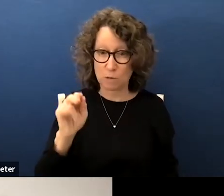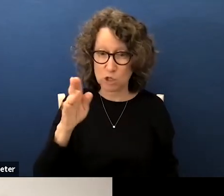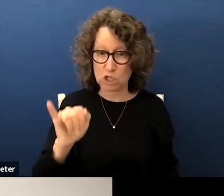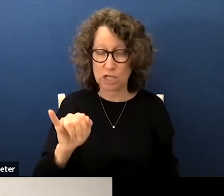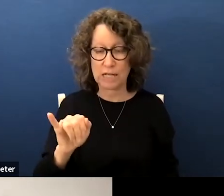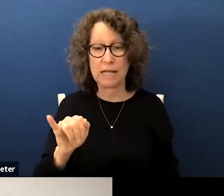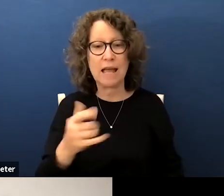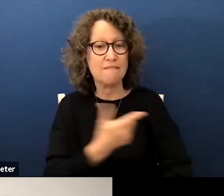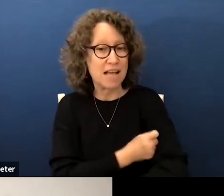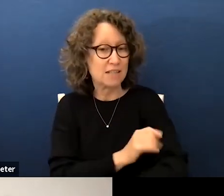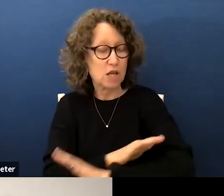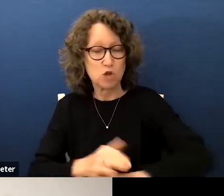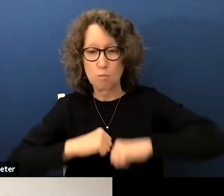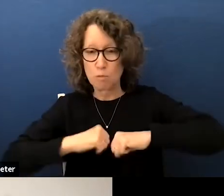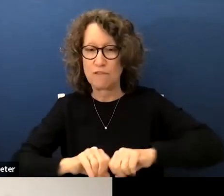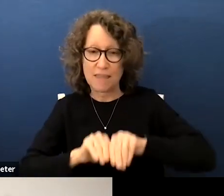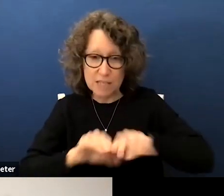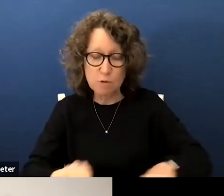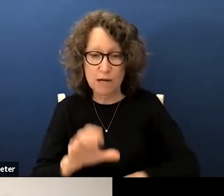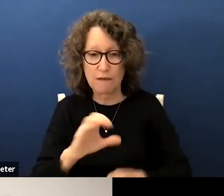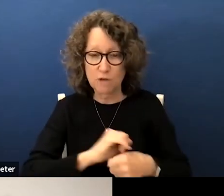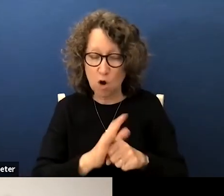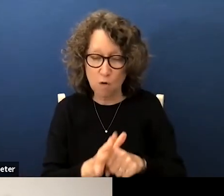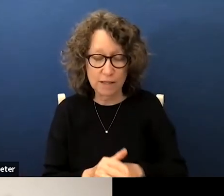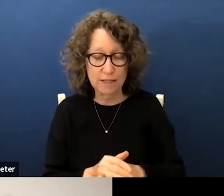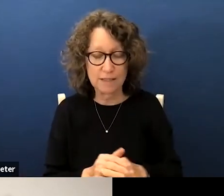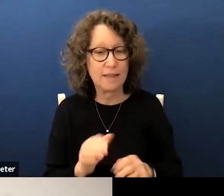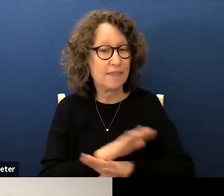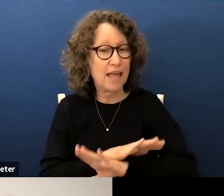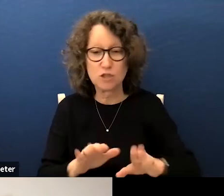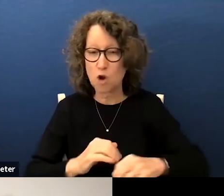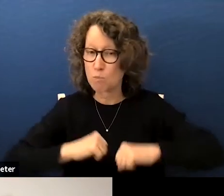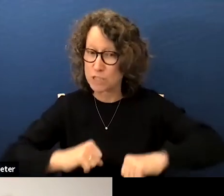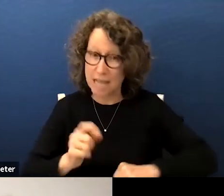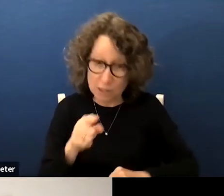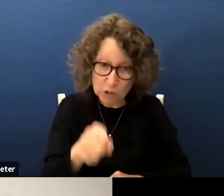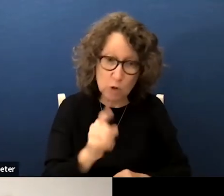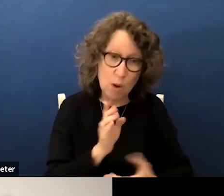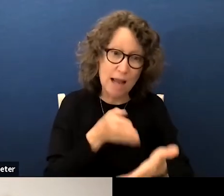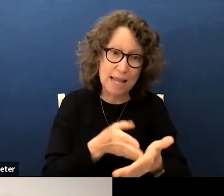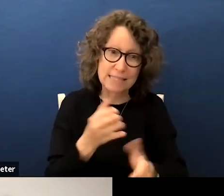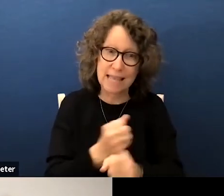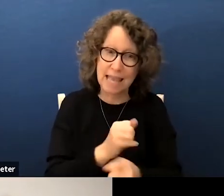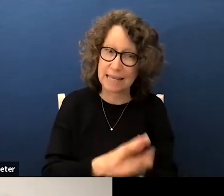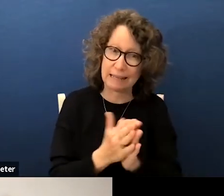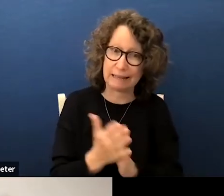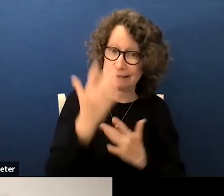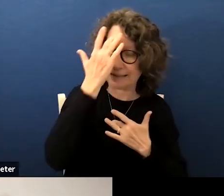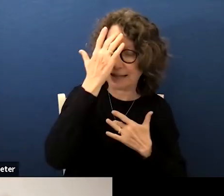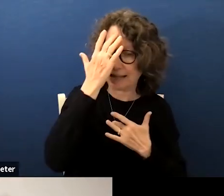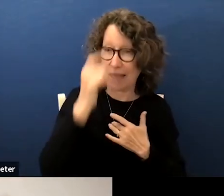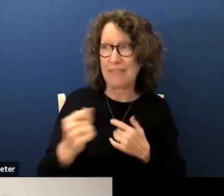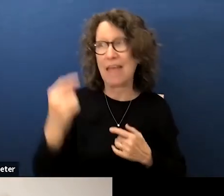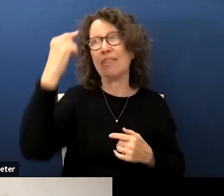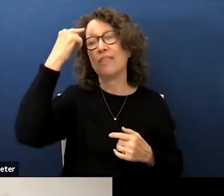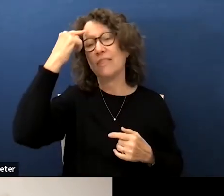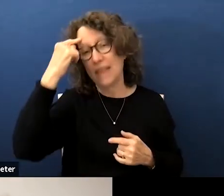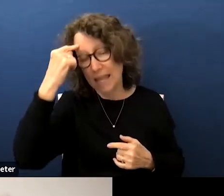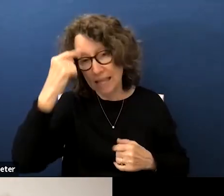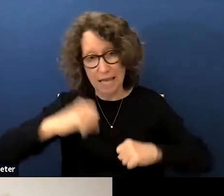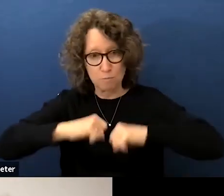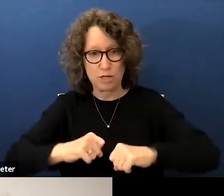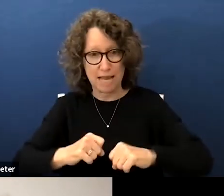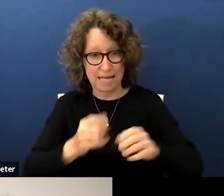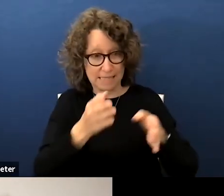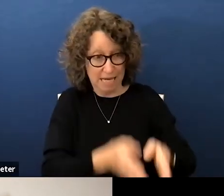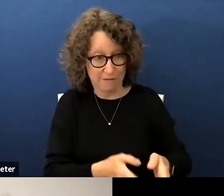do not prevent the spread of covid they do not protect you against getting sick they think it protects